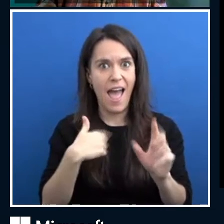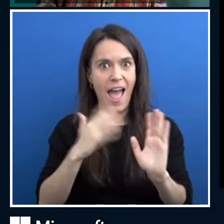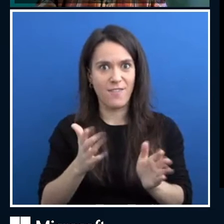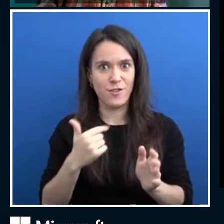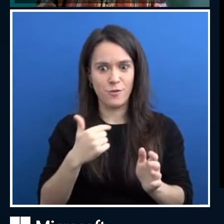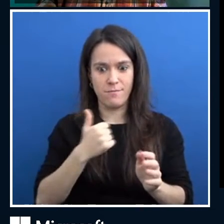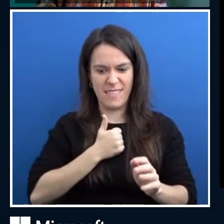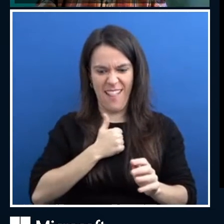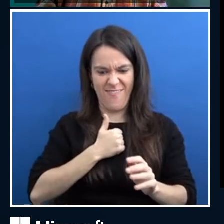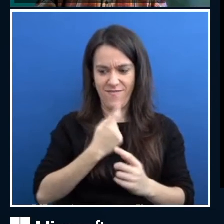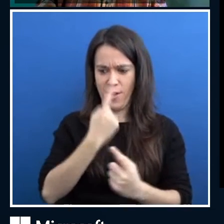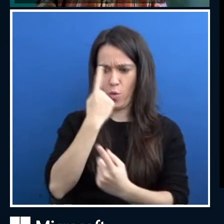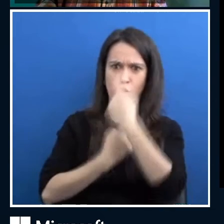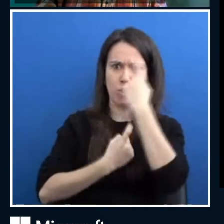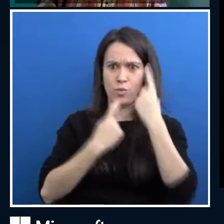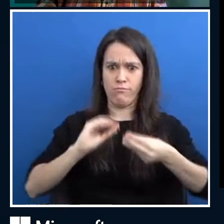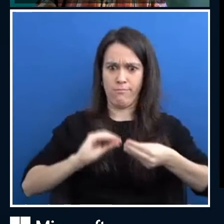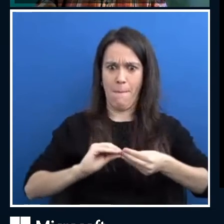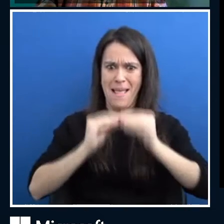a look at some of those questions.